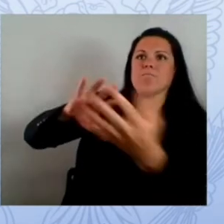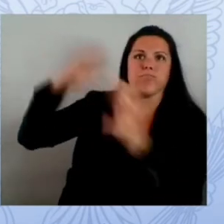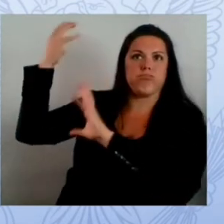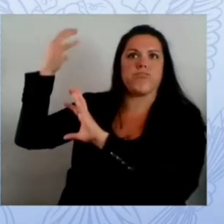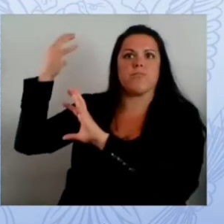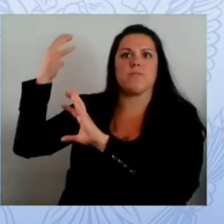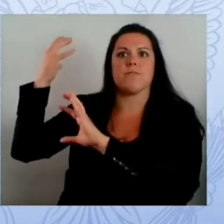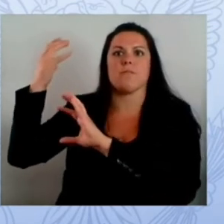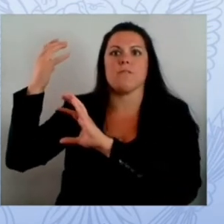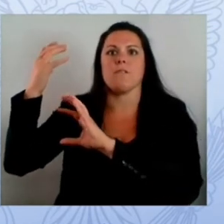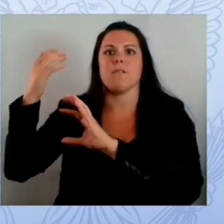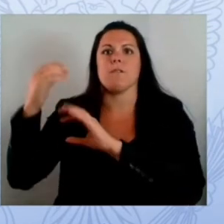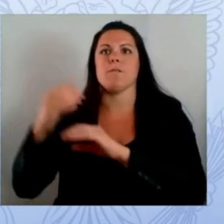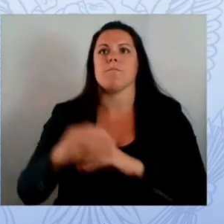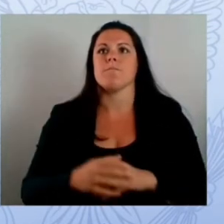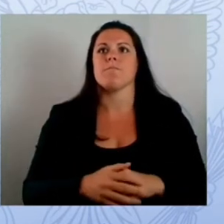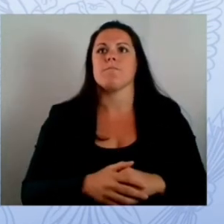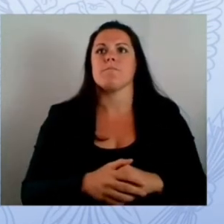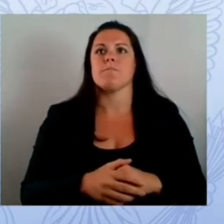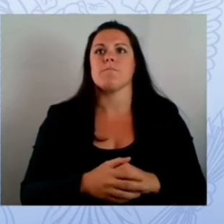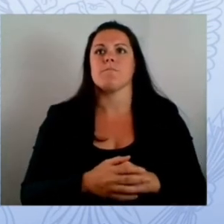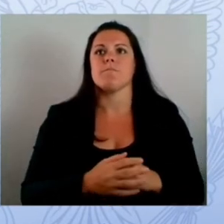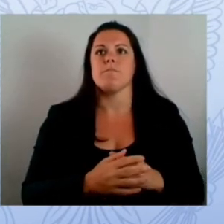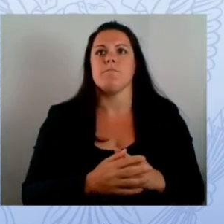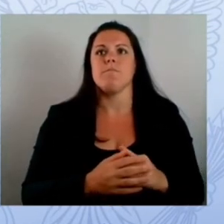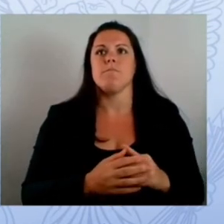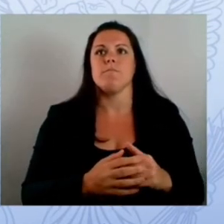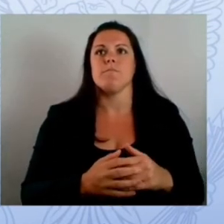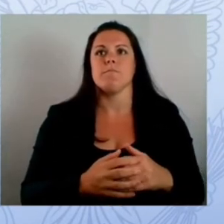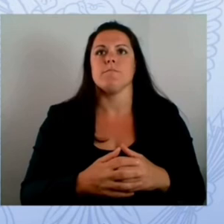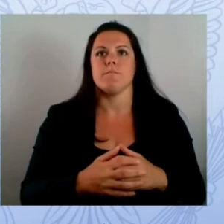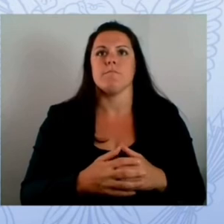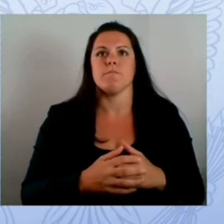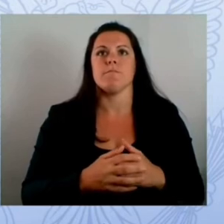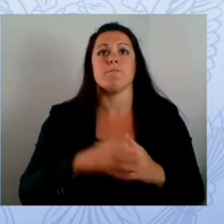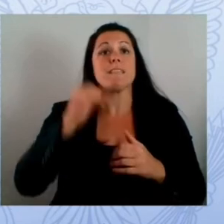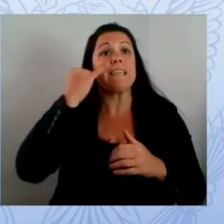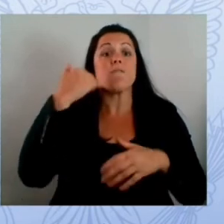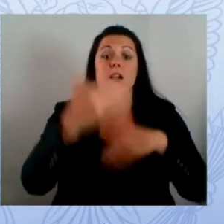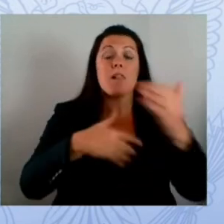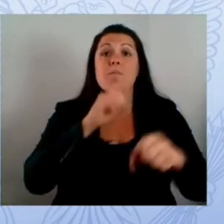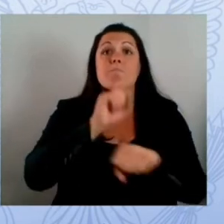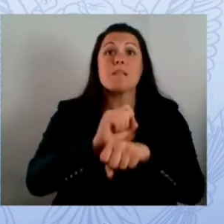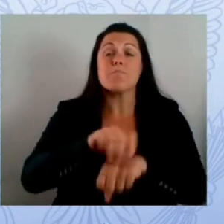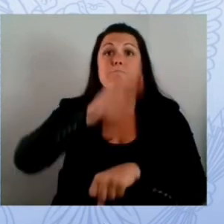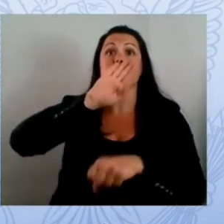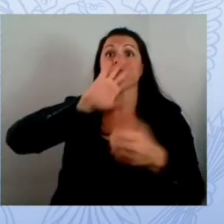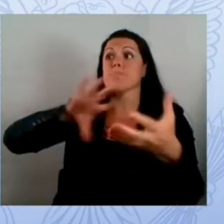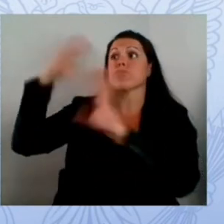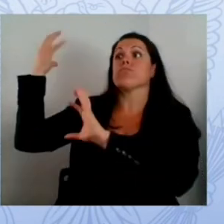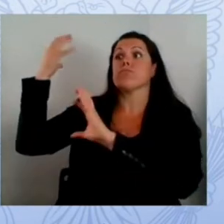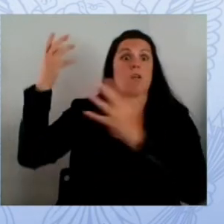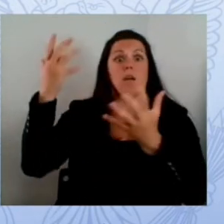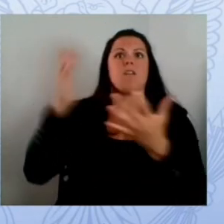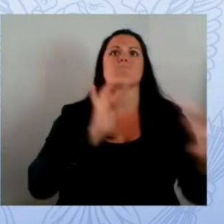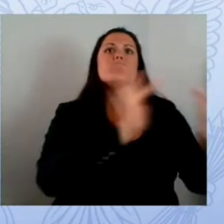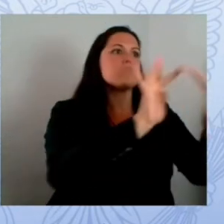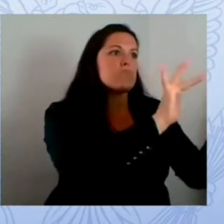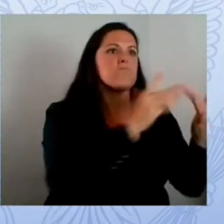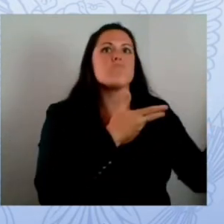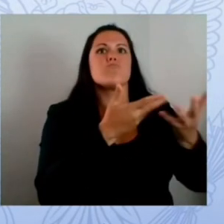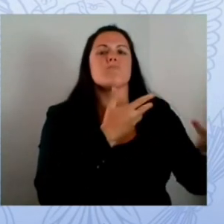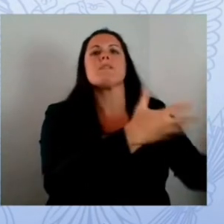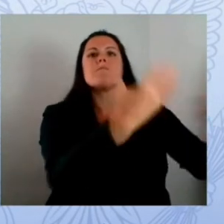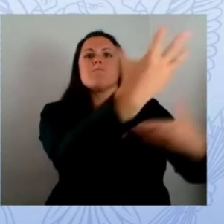uh and responding to it and in the event that something does happen if there is a cyber attack please call us immediately